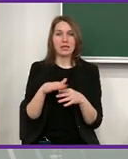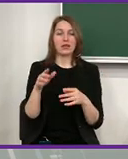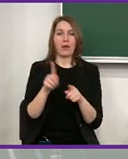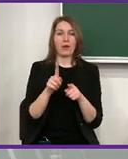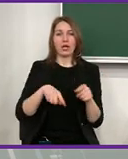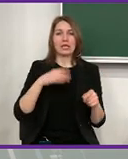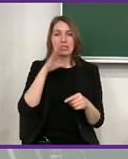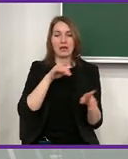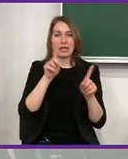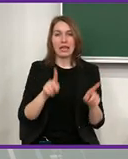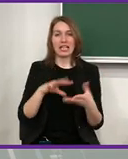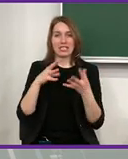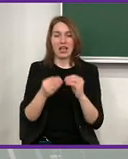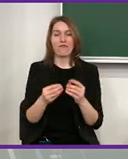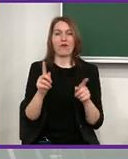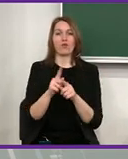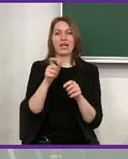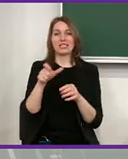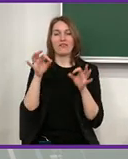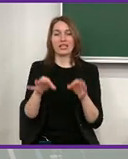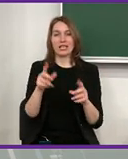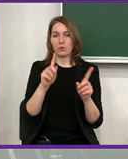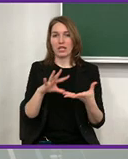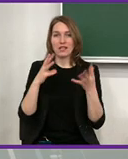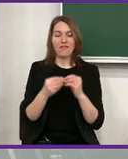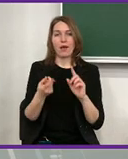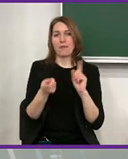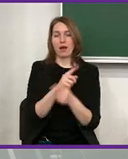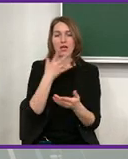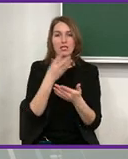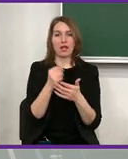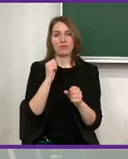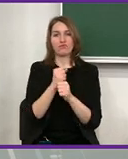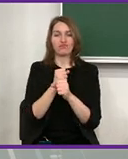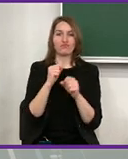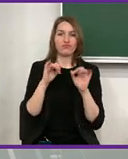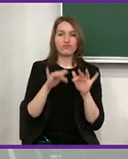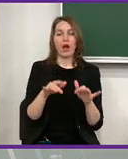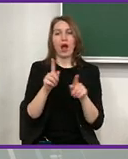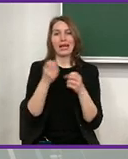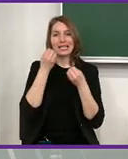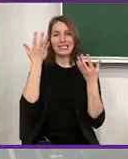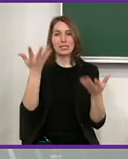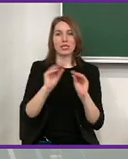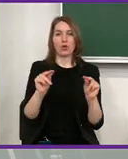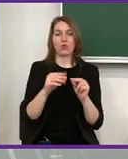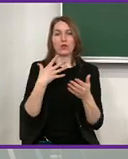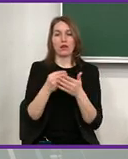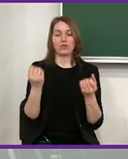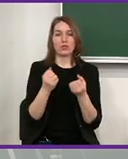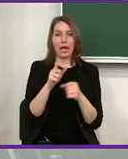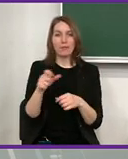who are working in line with human rights and also with sustainability, they are changing